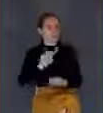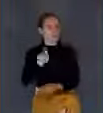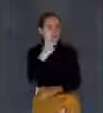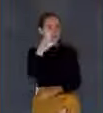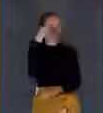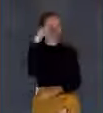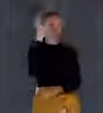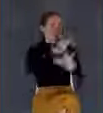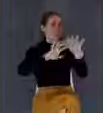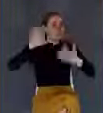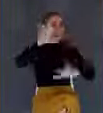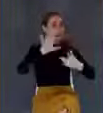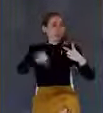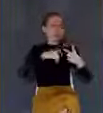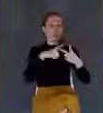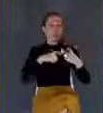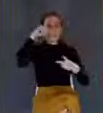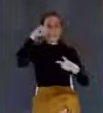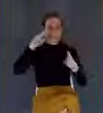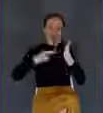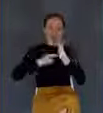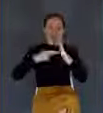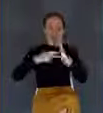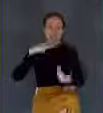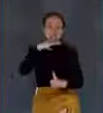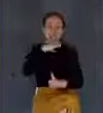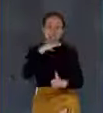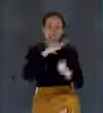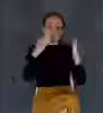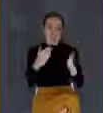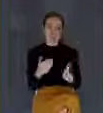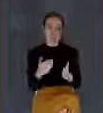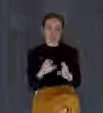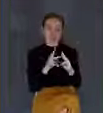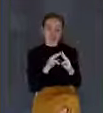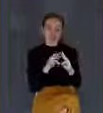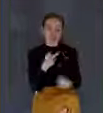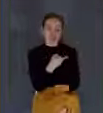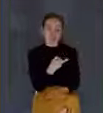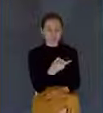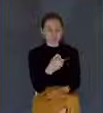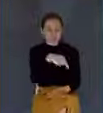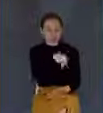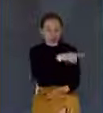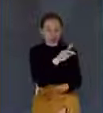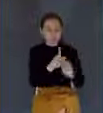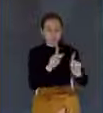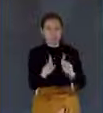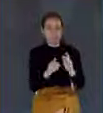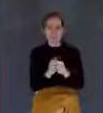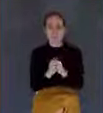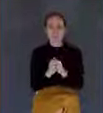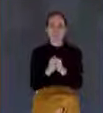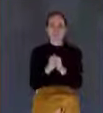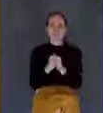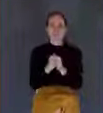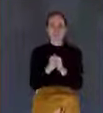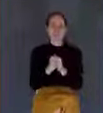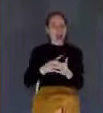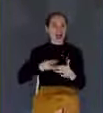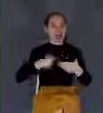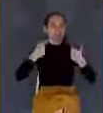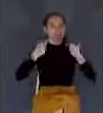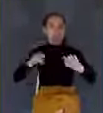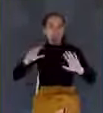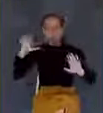deceptive. And I looked this up. Since Christ made this declaration, I wanted to find out how many date setters there actually have